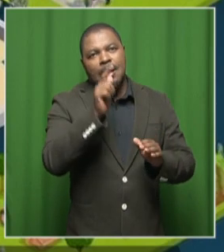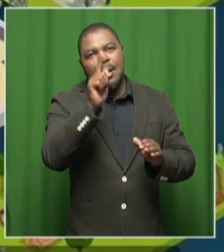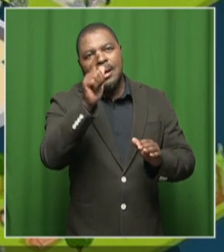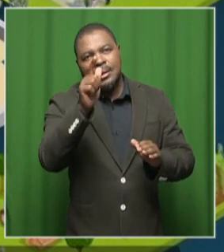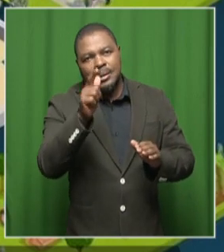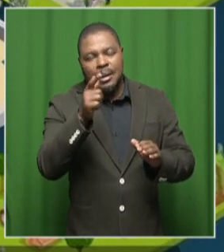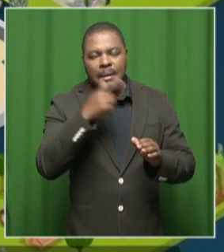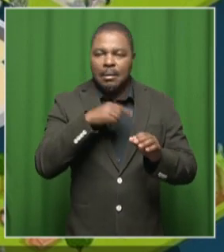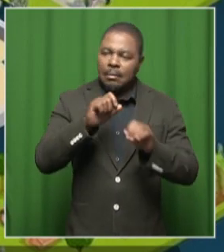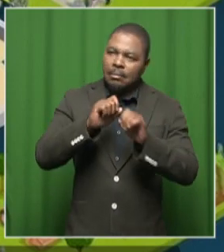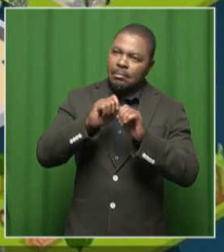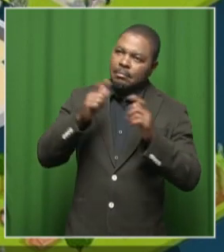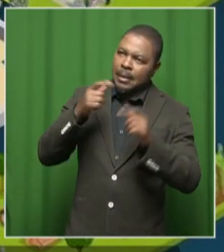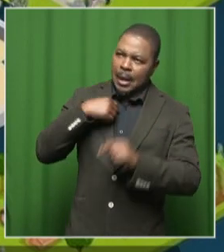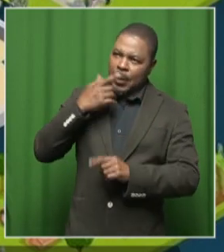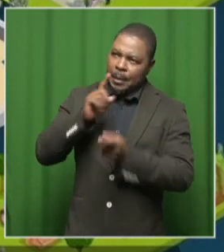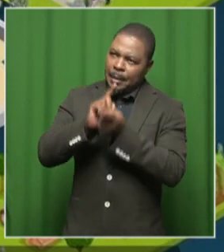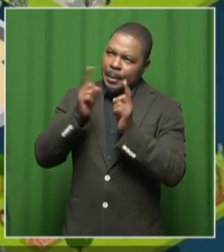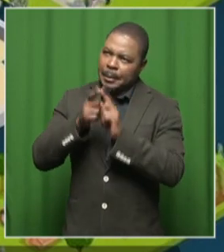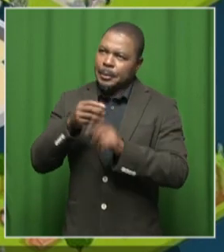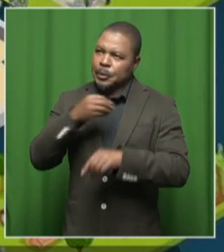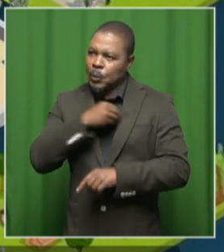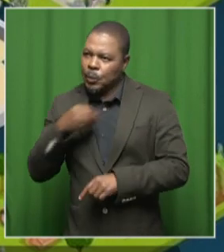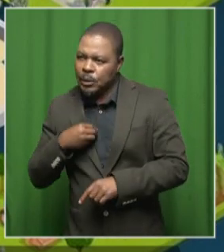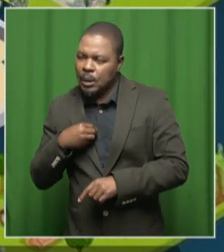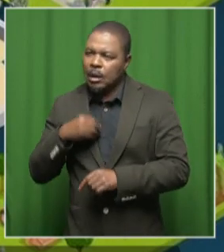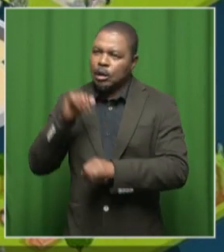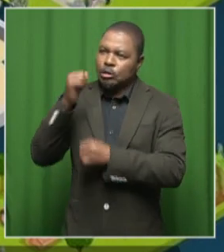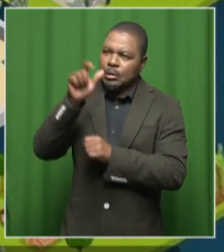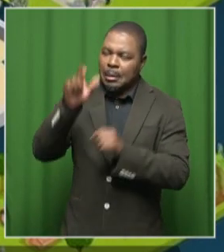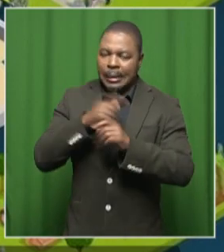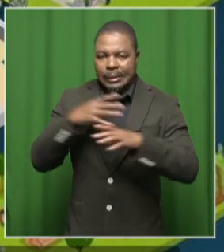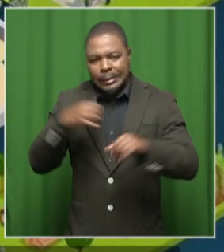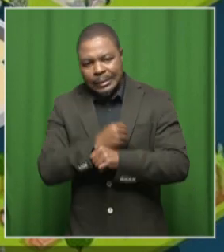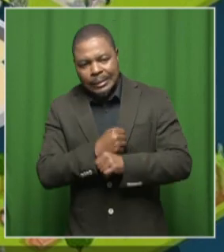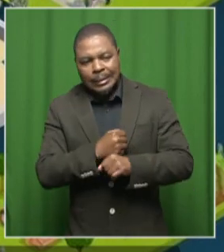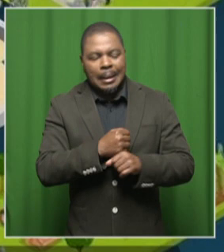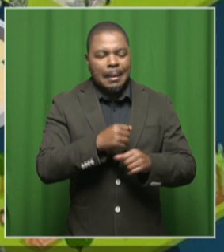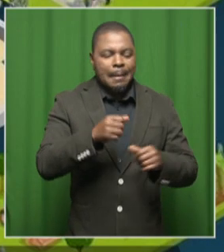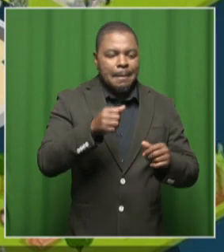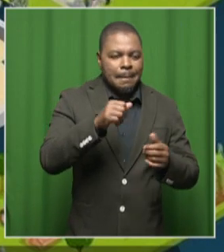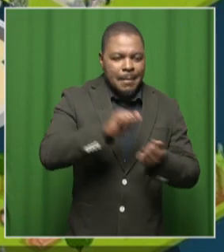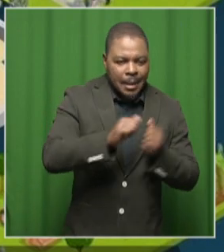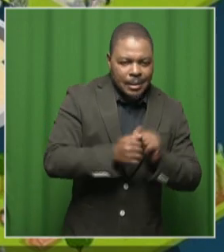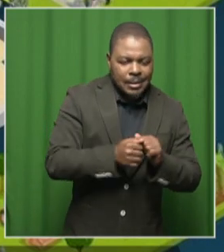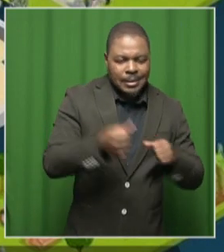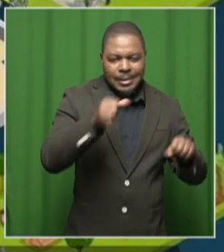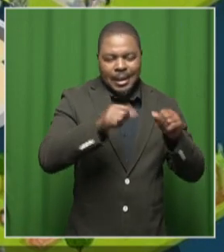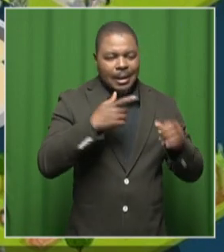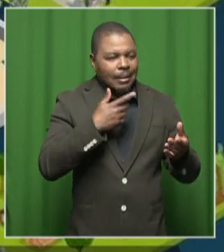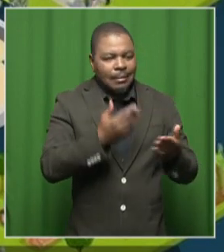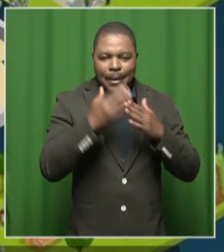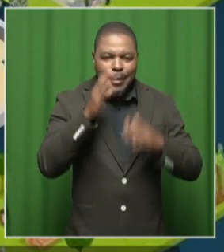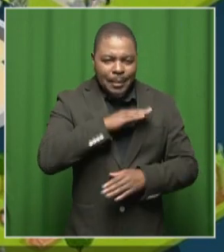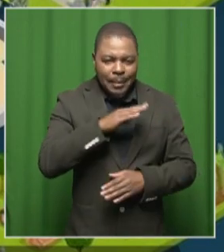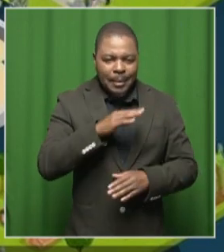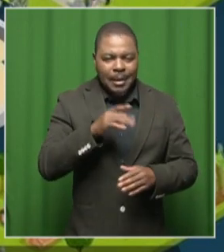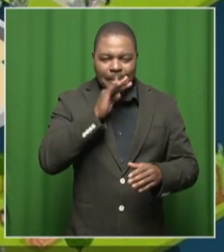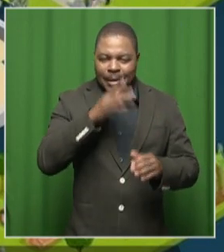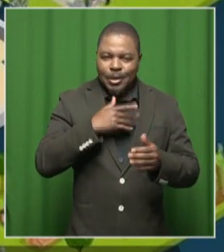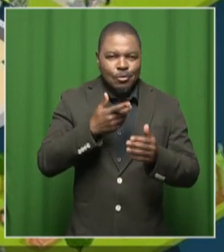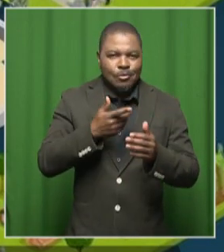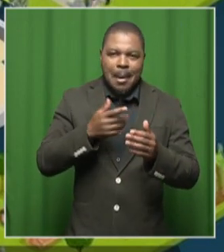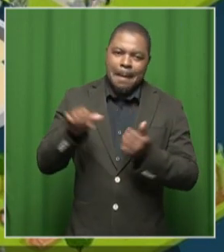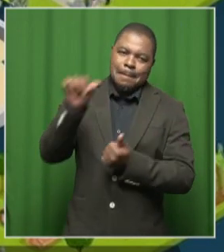suddenly open their eyes and want to be doctors and engineers and unfortunately they drop maths or science or both. that's pretty irreversible.